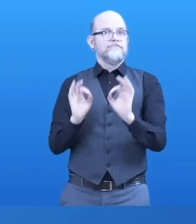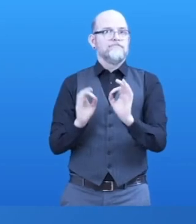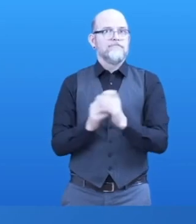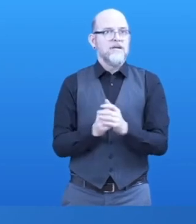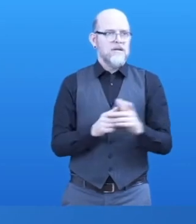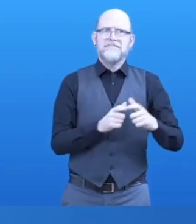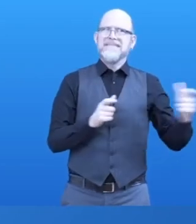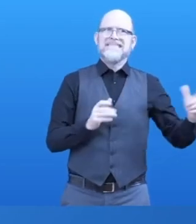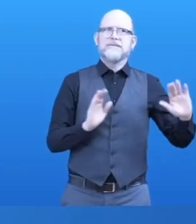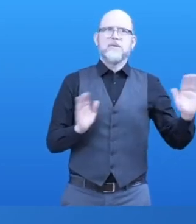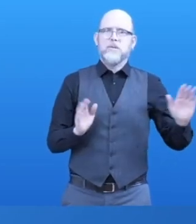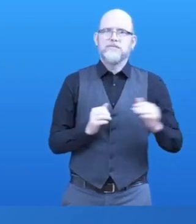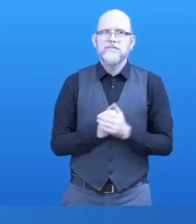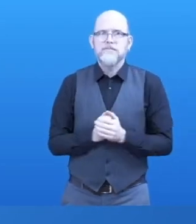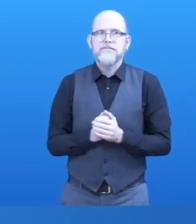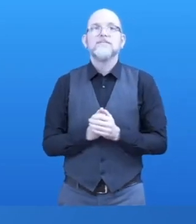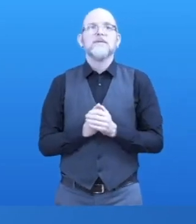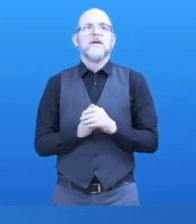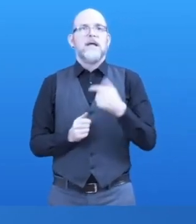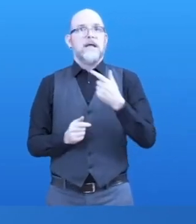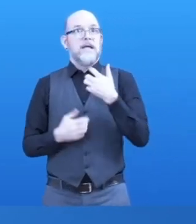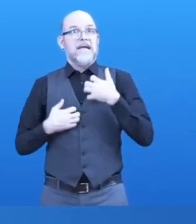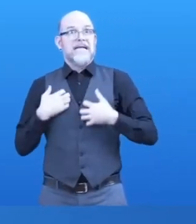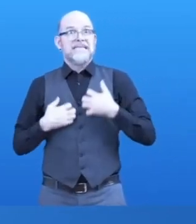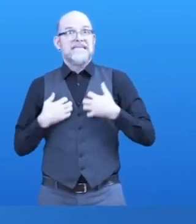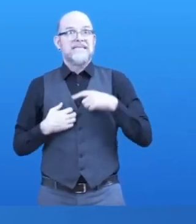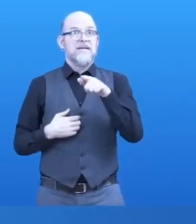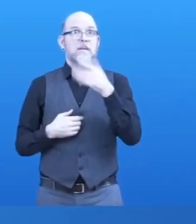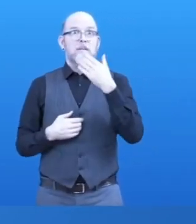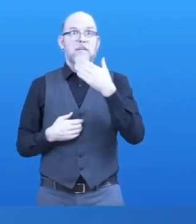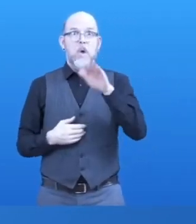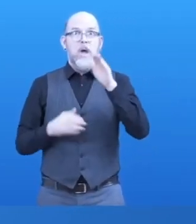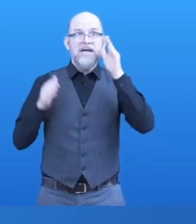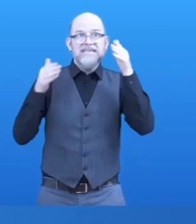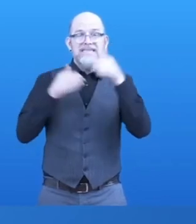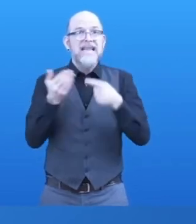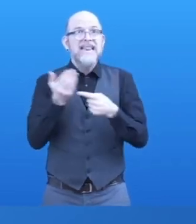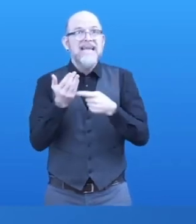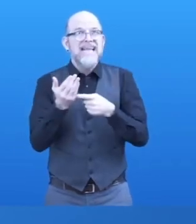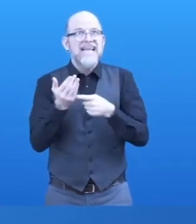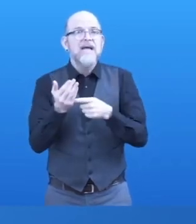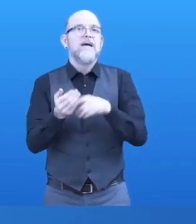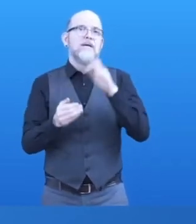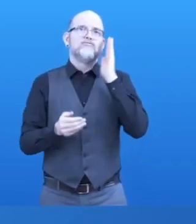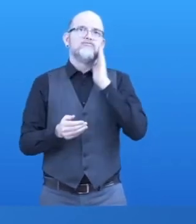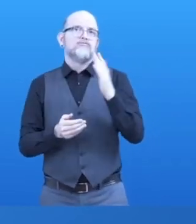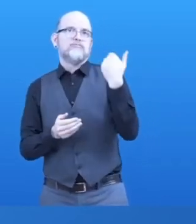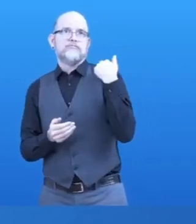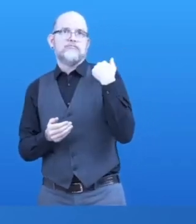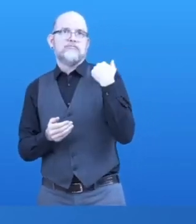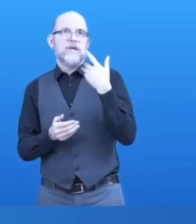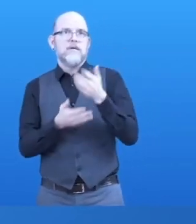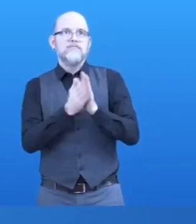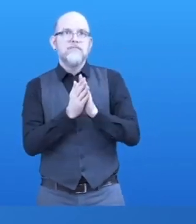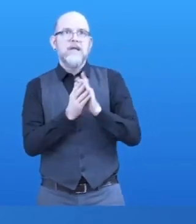If you are interested in further technical details, feel free to contact us. We expect the technological parts to be ready for the first